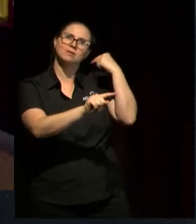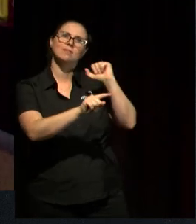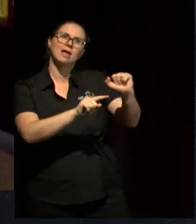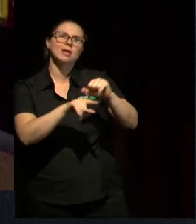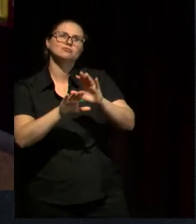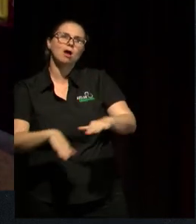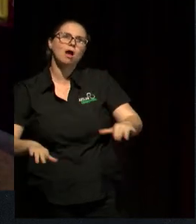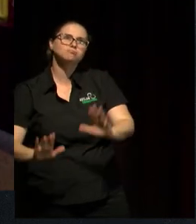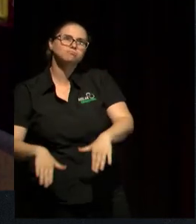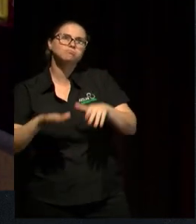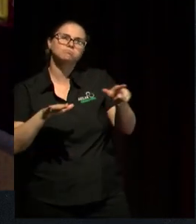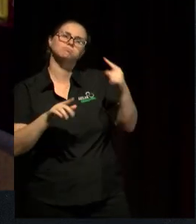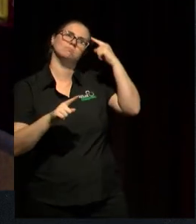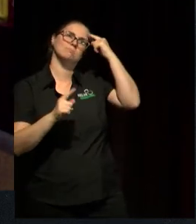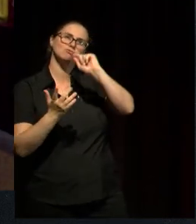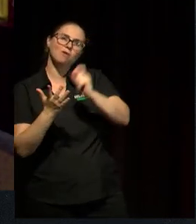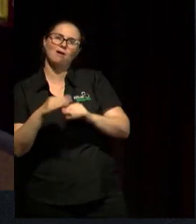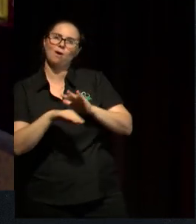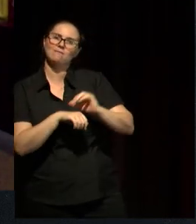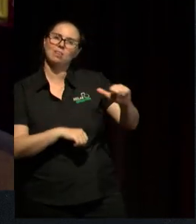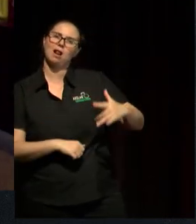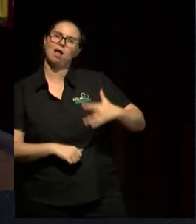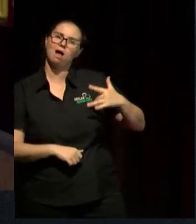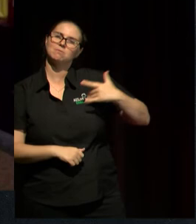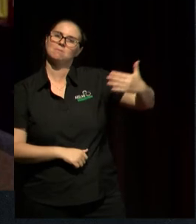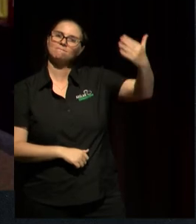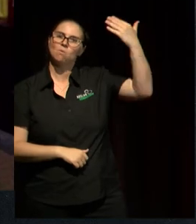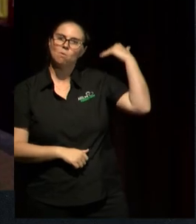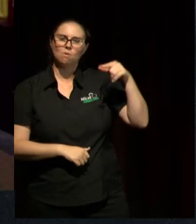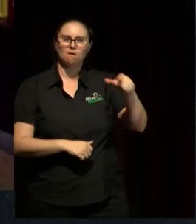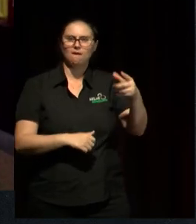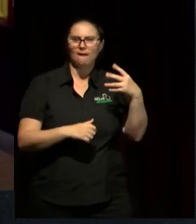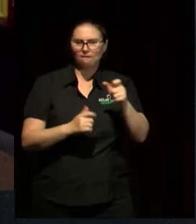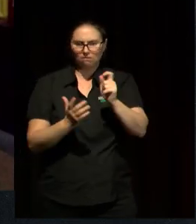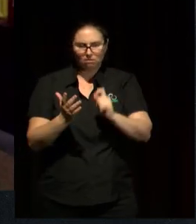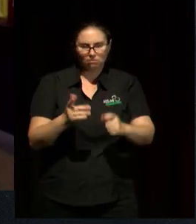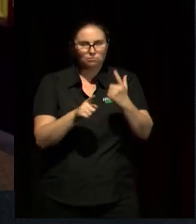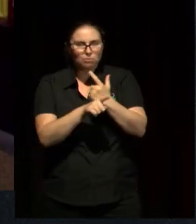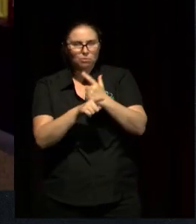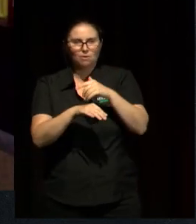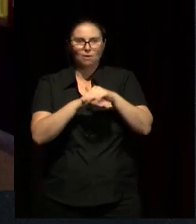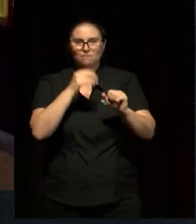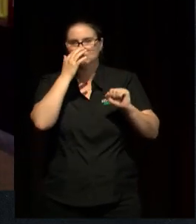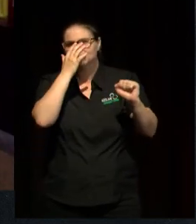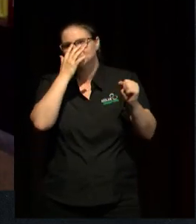the history of childhood and correcting some of the mythology around childhoods being, you know, wonderful and